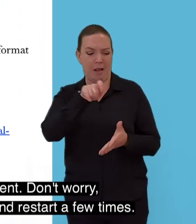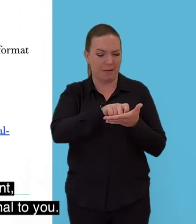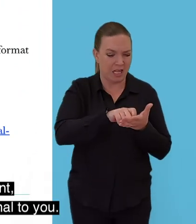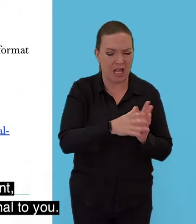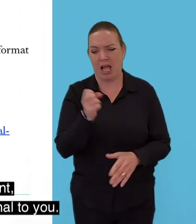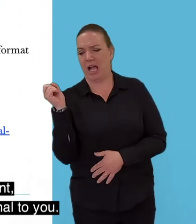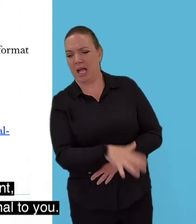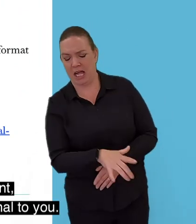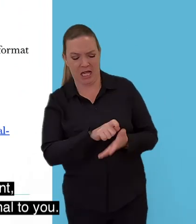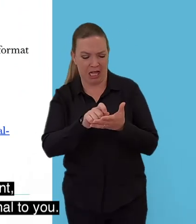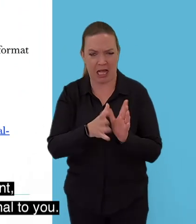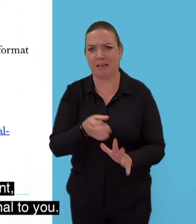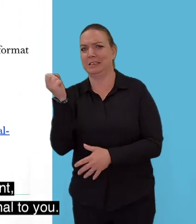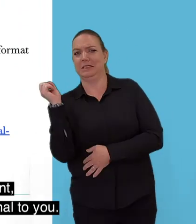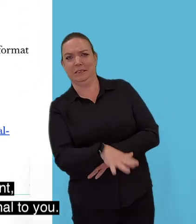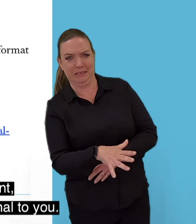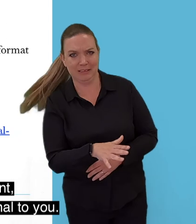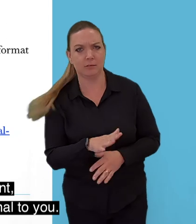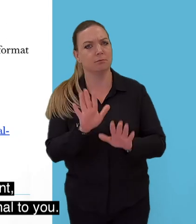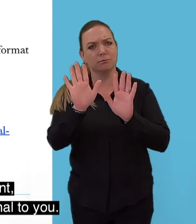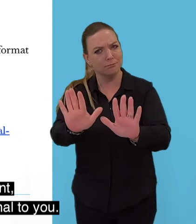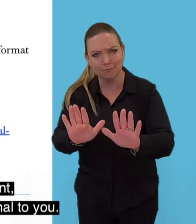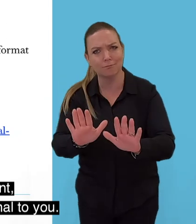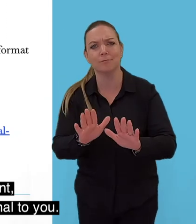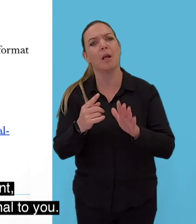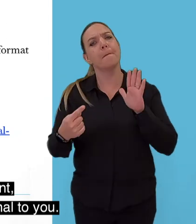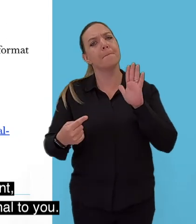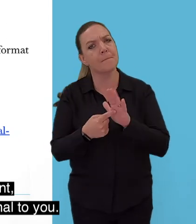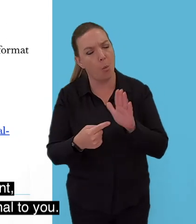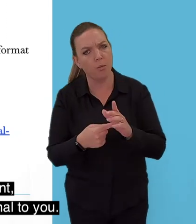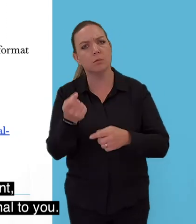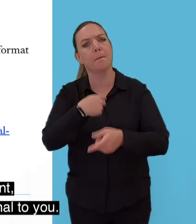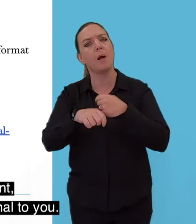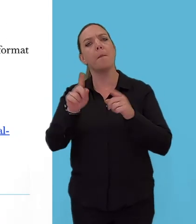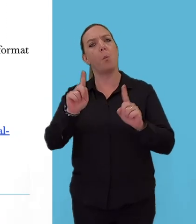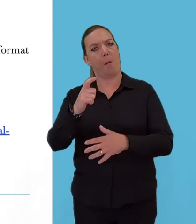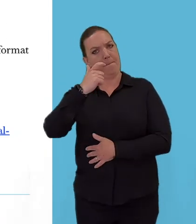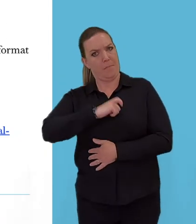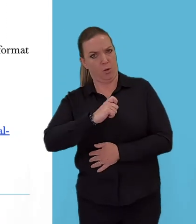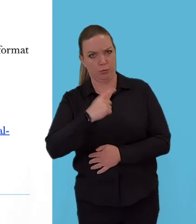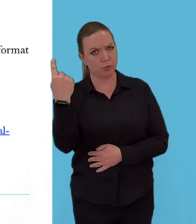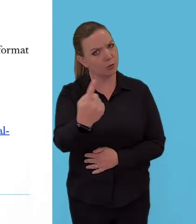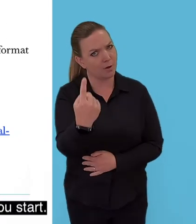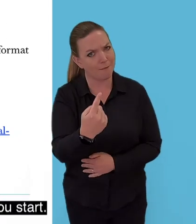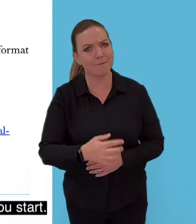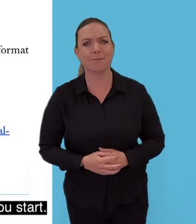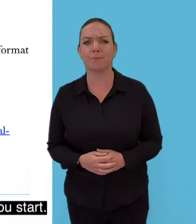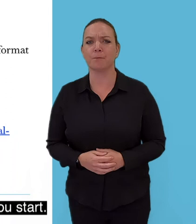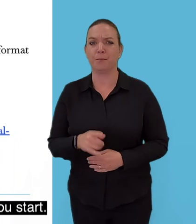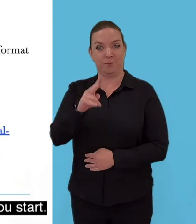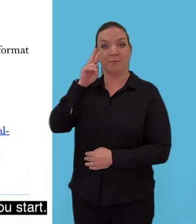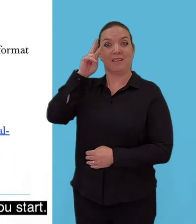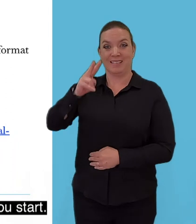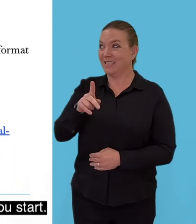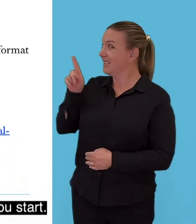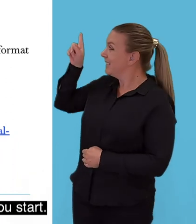restart a few times but remember it's your statement so it's important that you make it personal to make you. As you can see on the